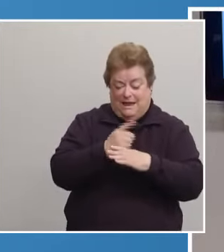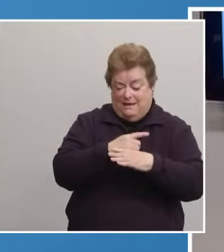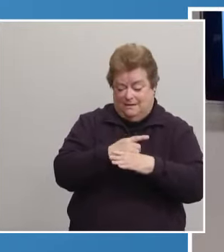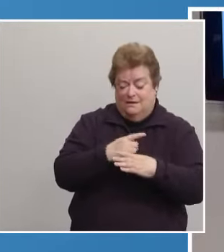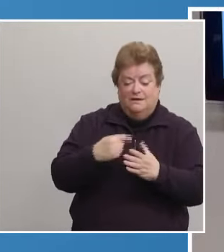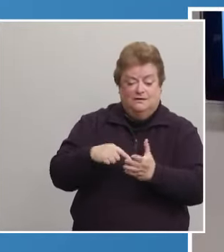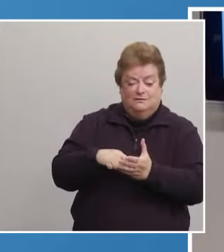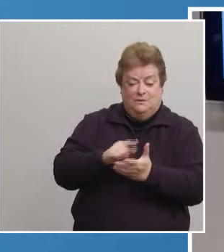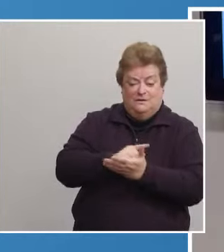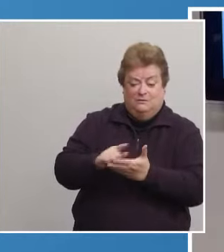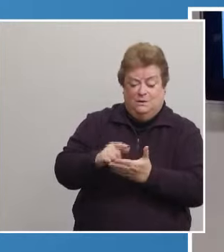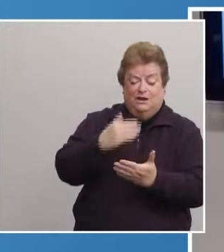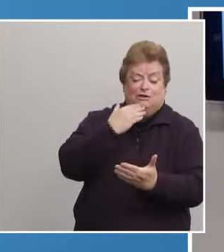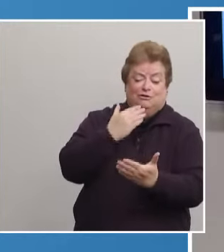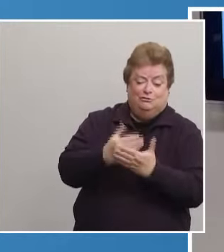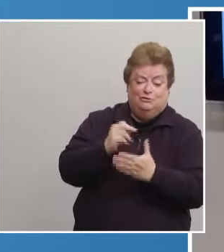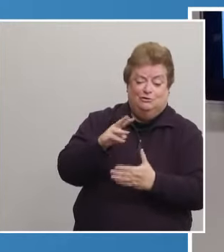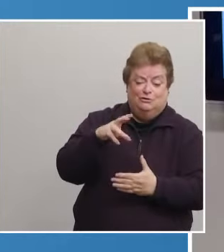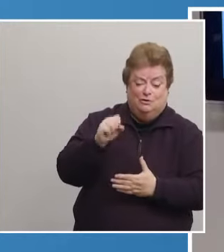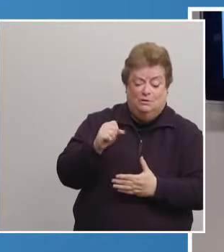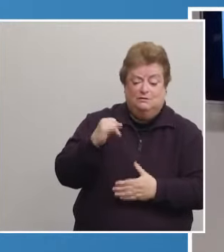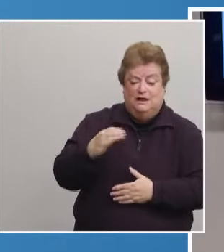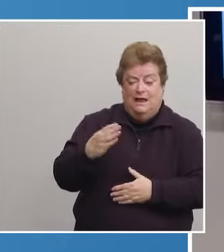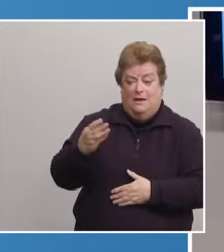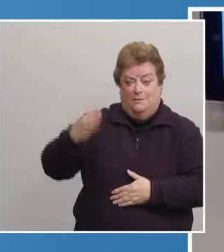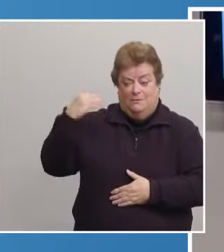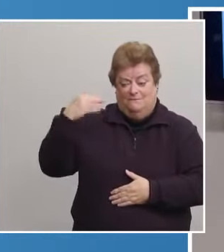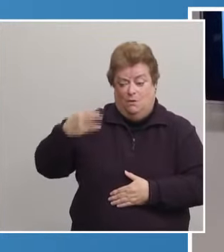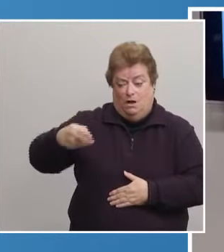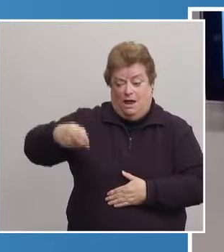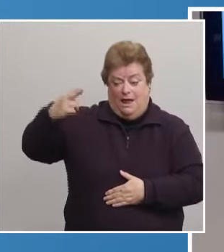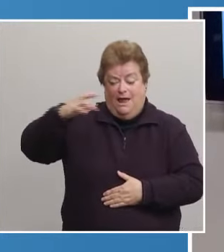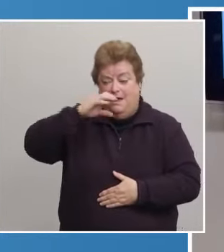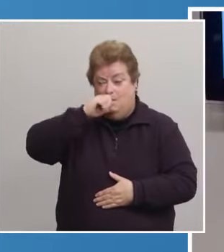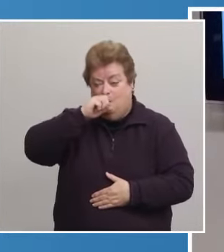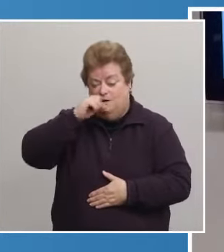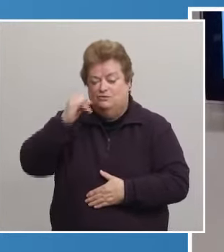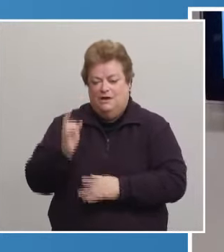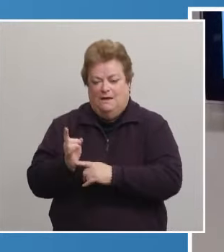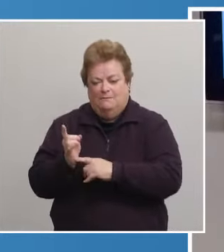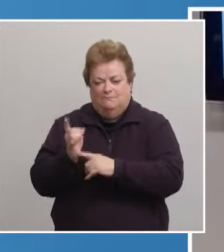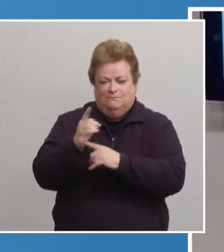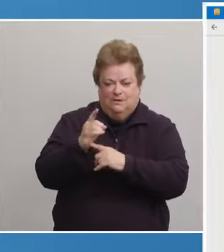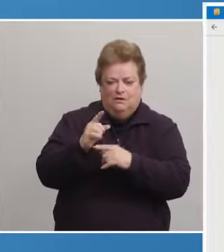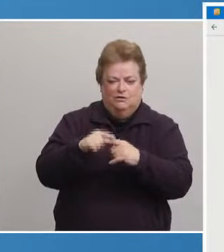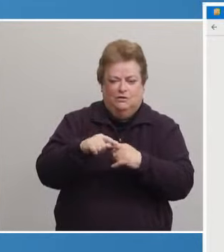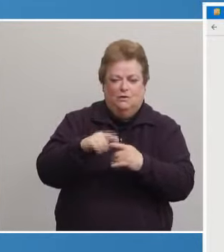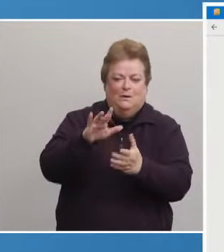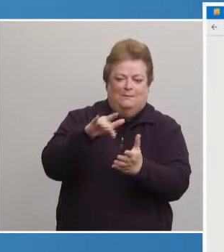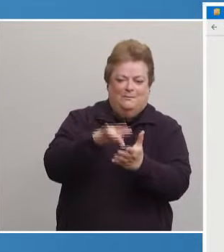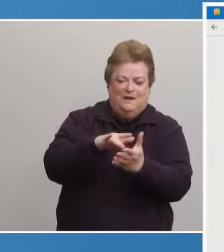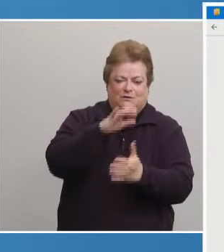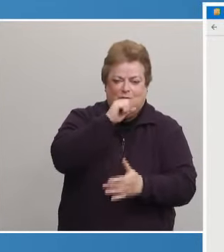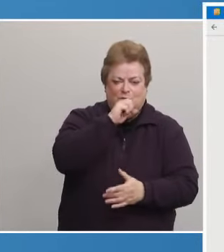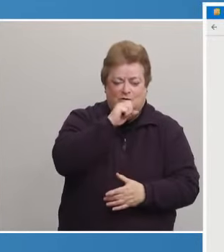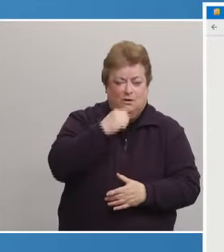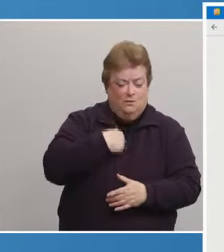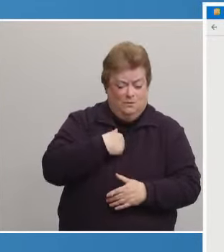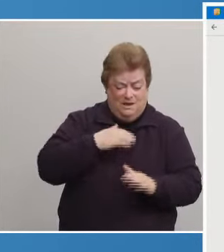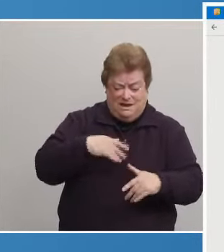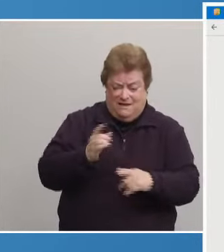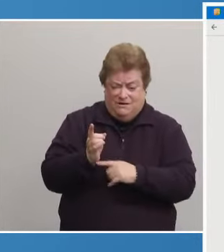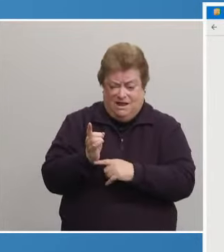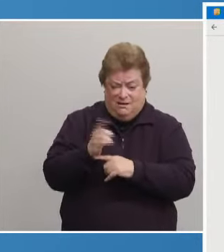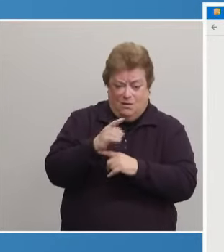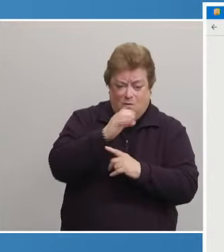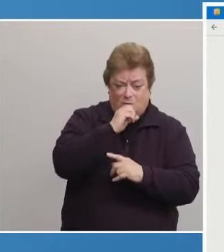this week. The COVID-19 risk dial has moved from elevated orange to mid-orange. We have not been in mid-orange since the week